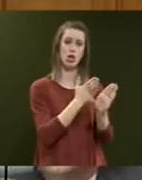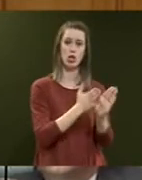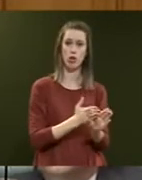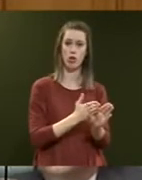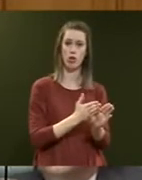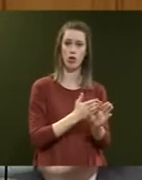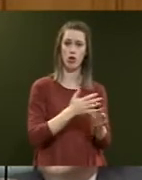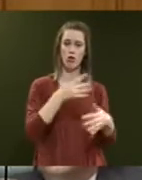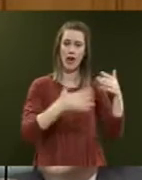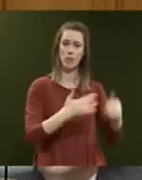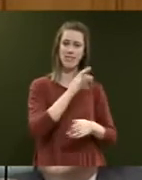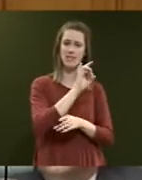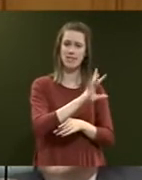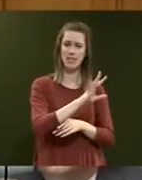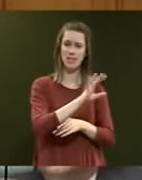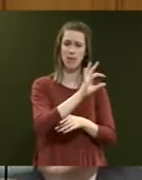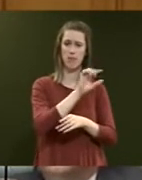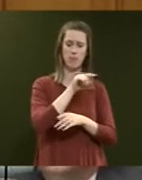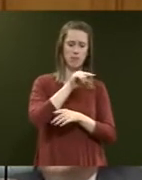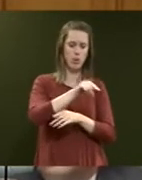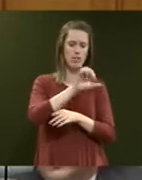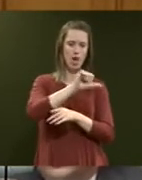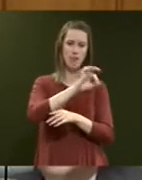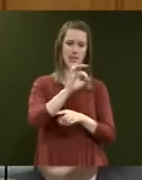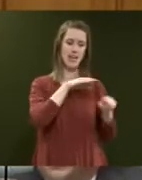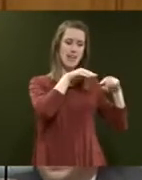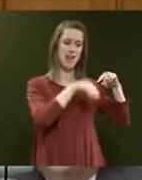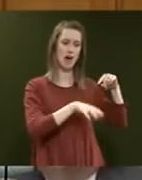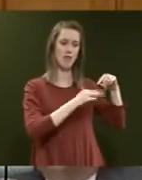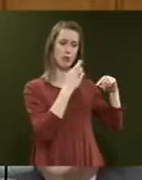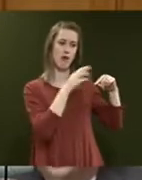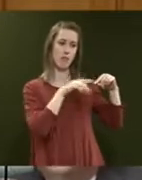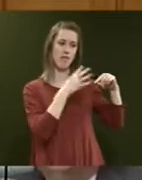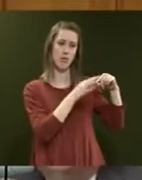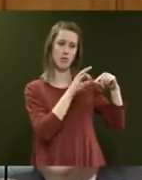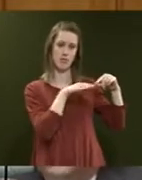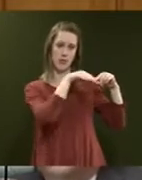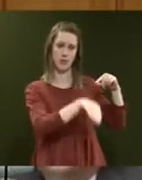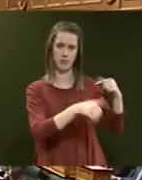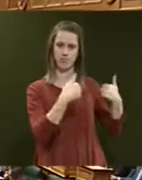rate was 10.9%, down from 12.4% in the last quarter.